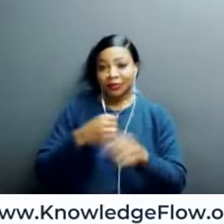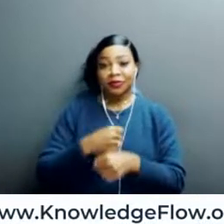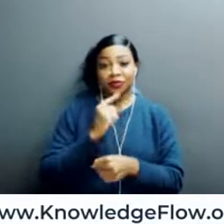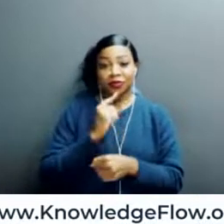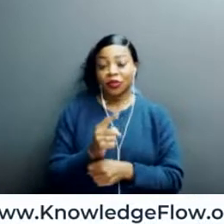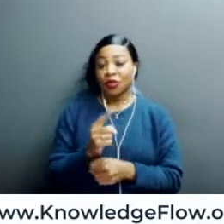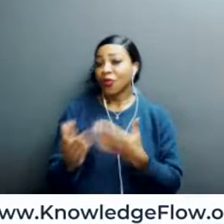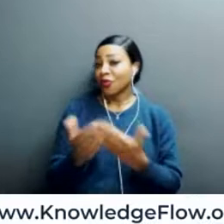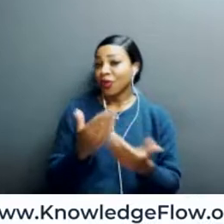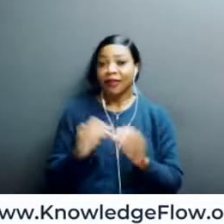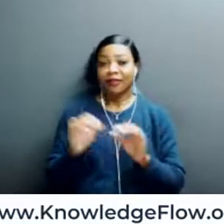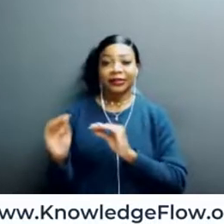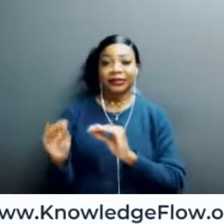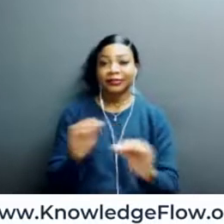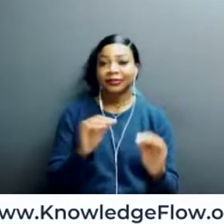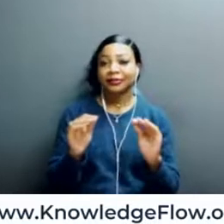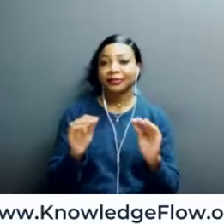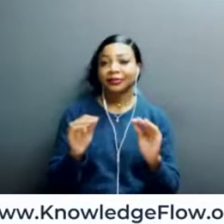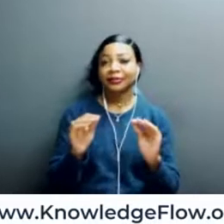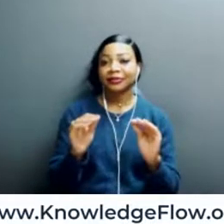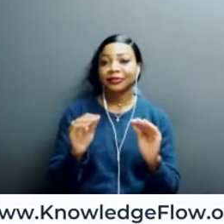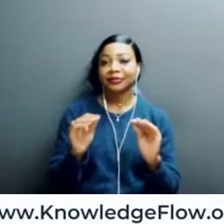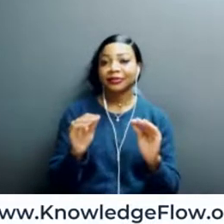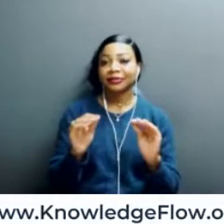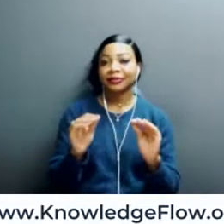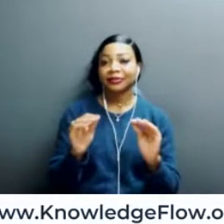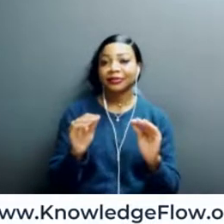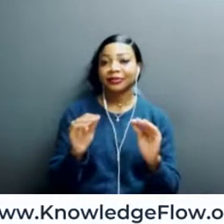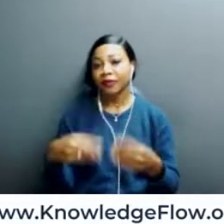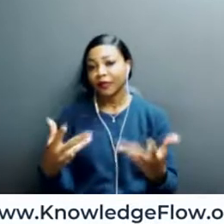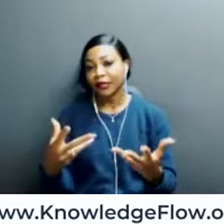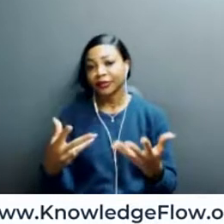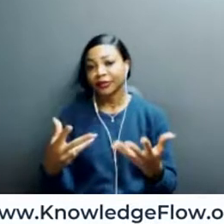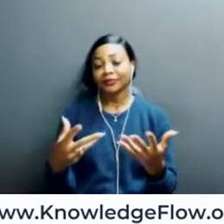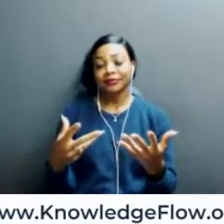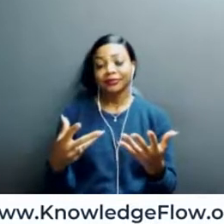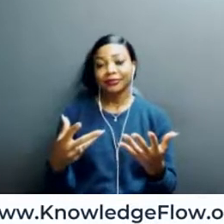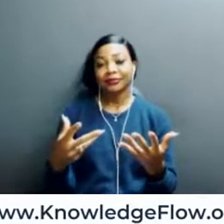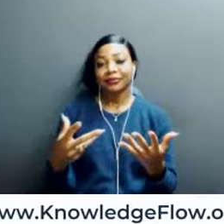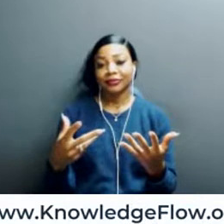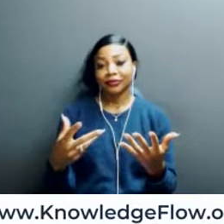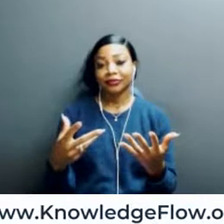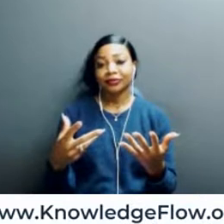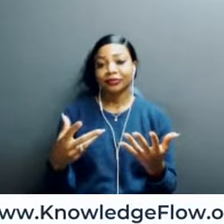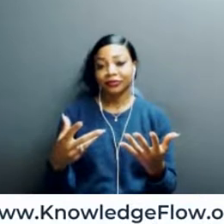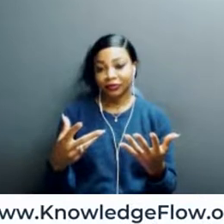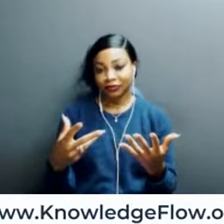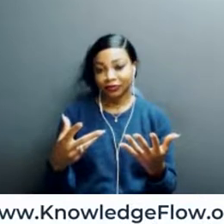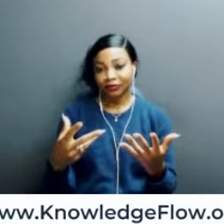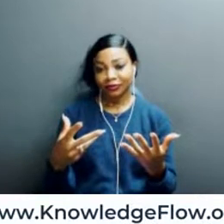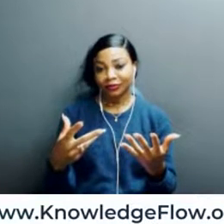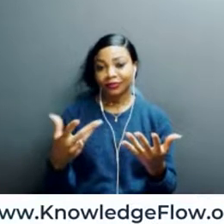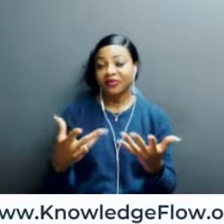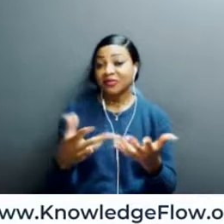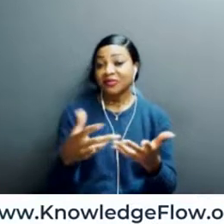have free friends, whatever we, whatever, you know, whatever is communicated in like an in-person